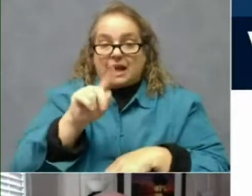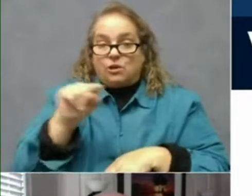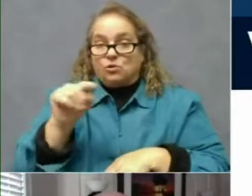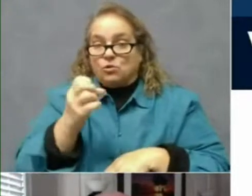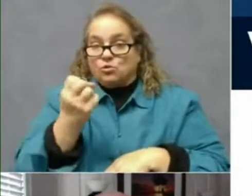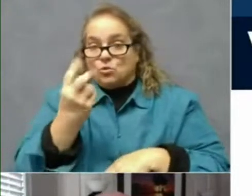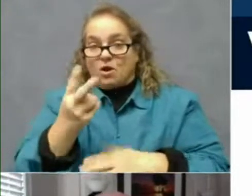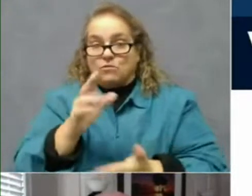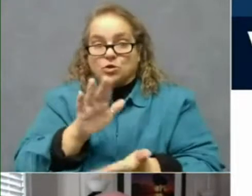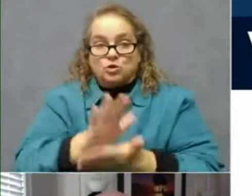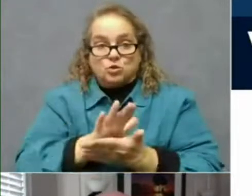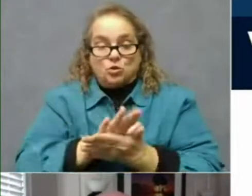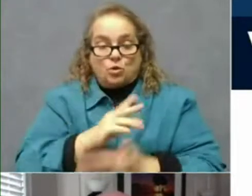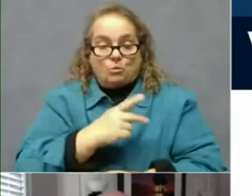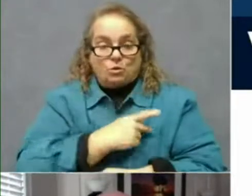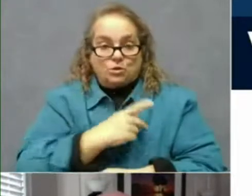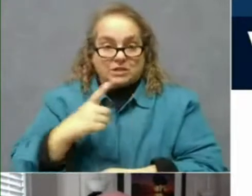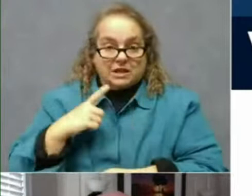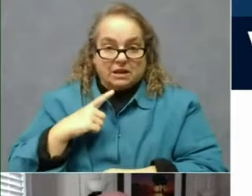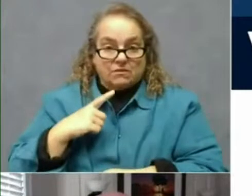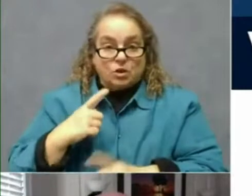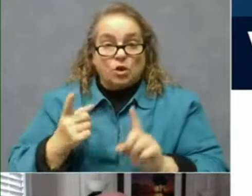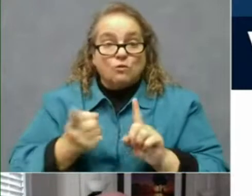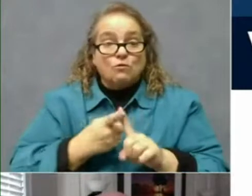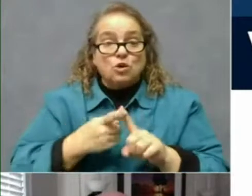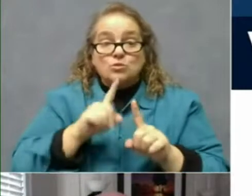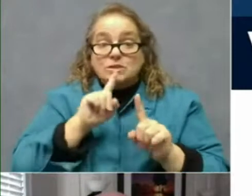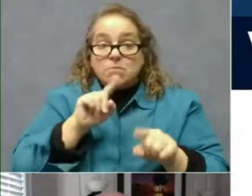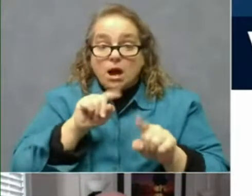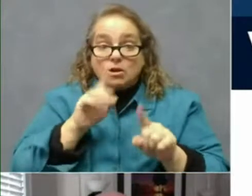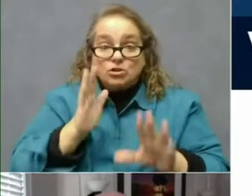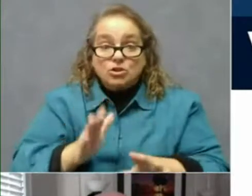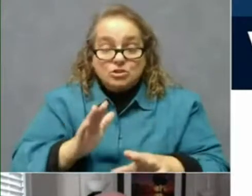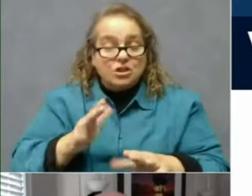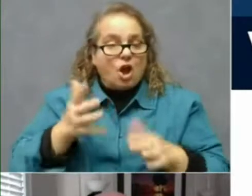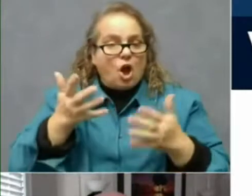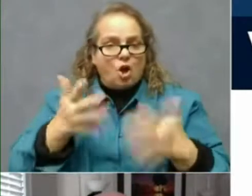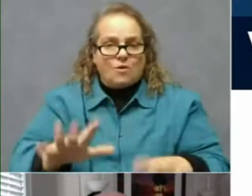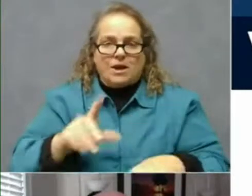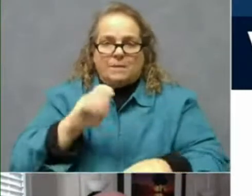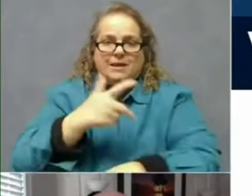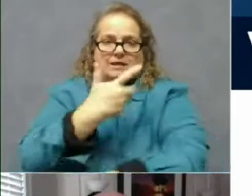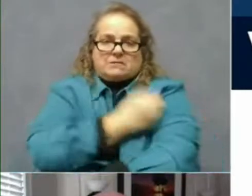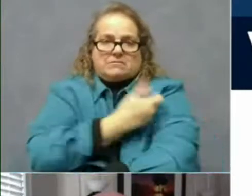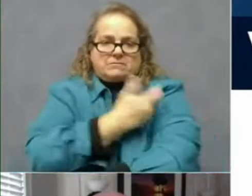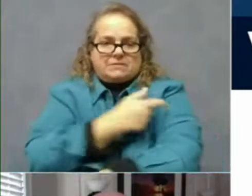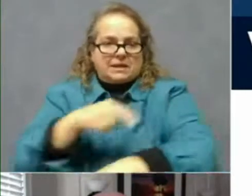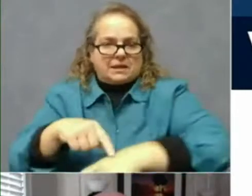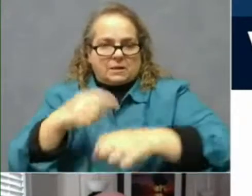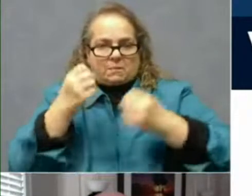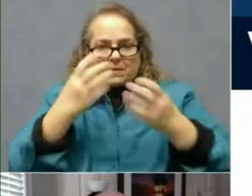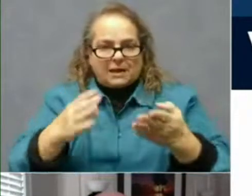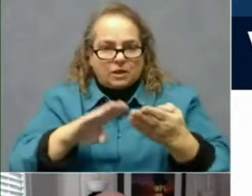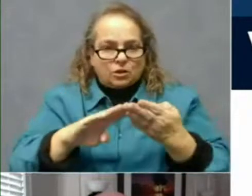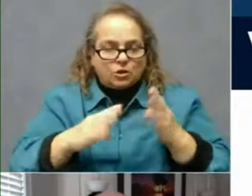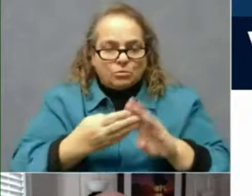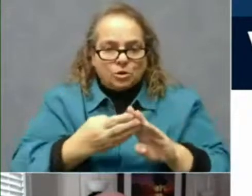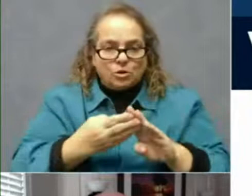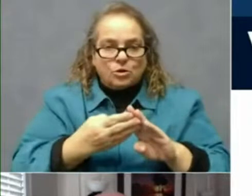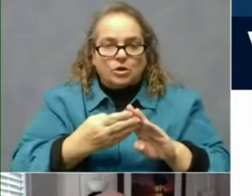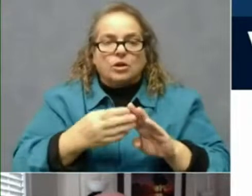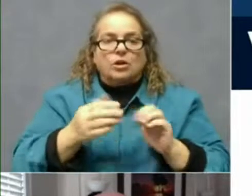personnel. First responders are already being immunized in many communities, along with the Tier 1A.